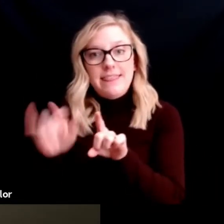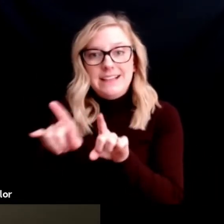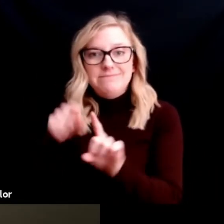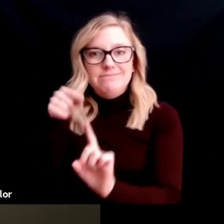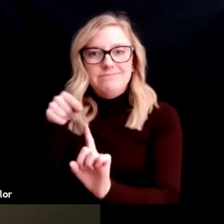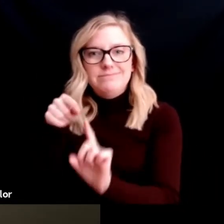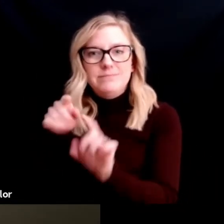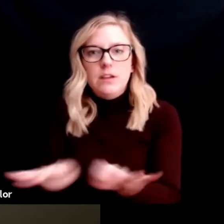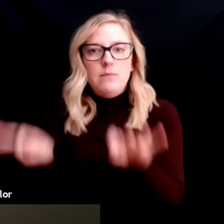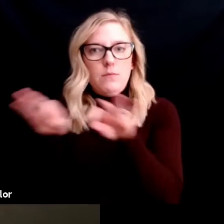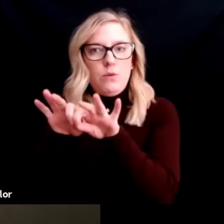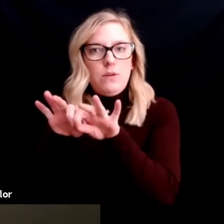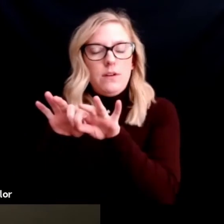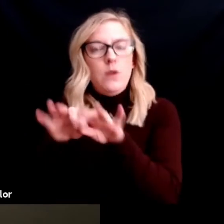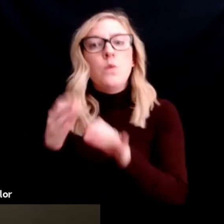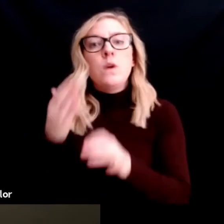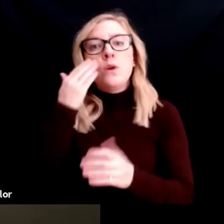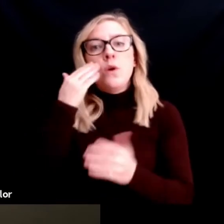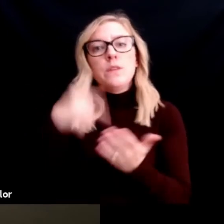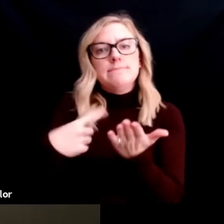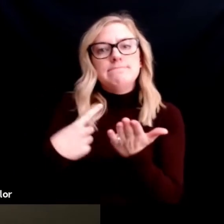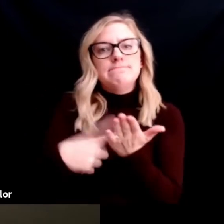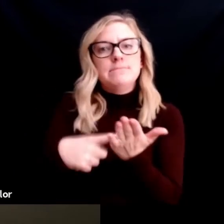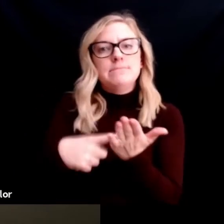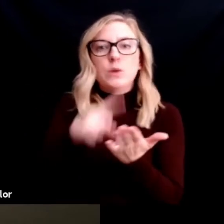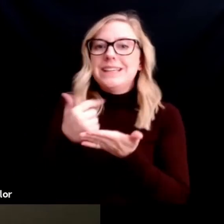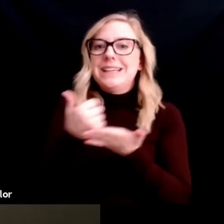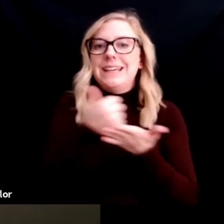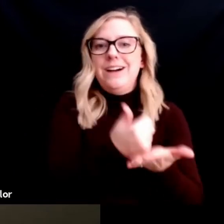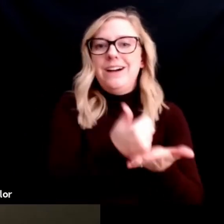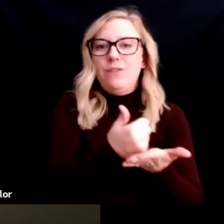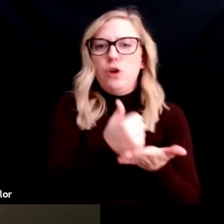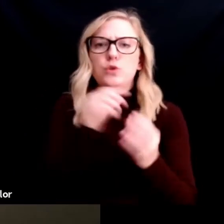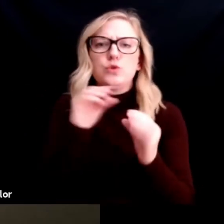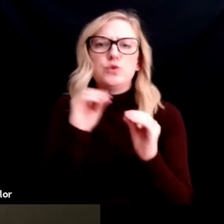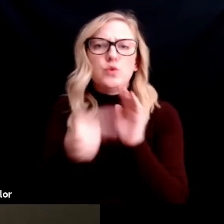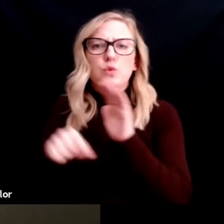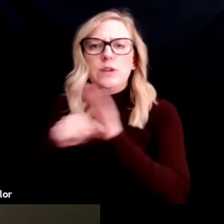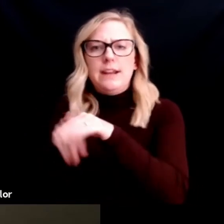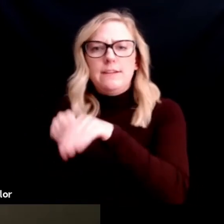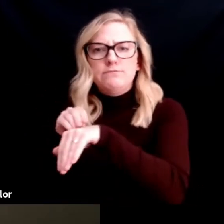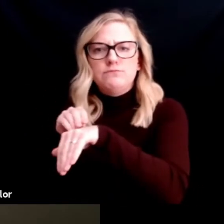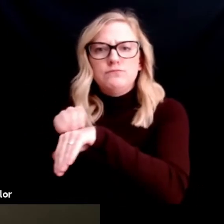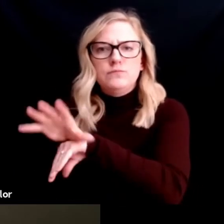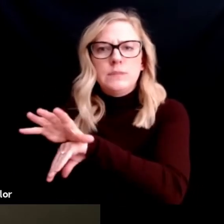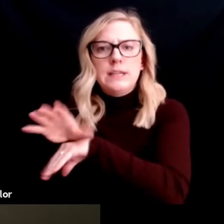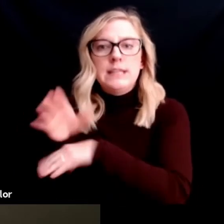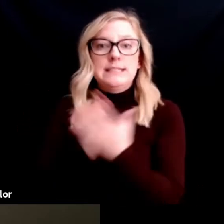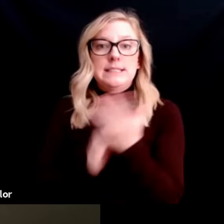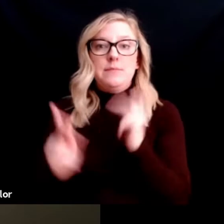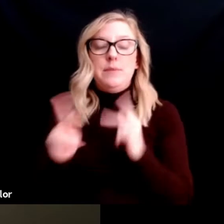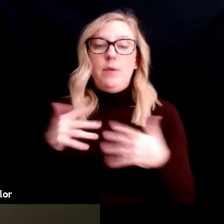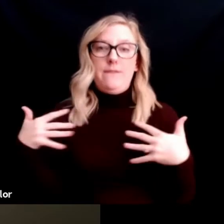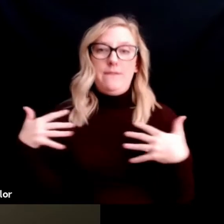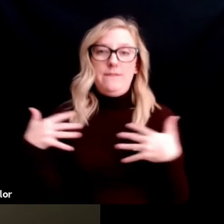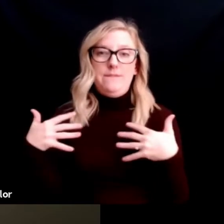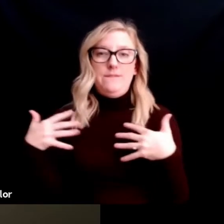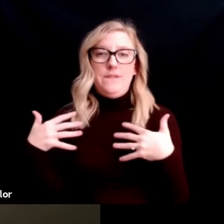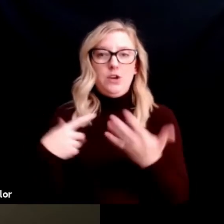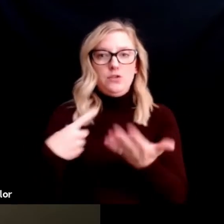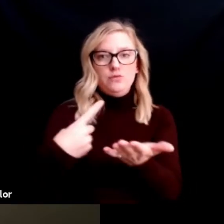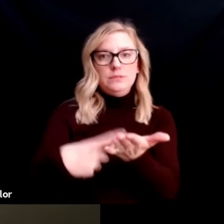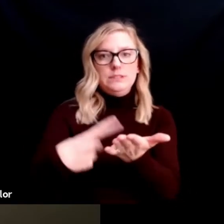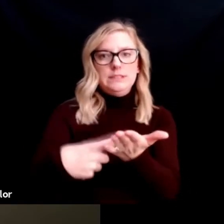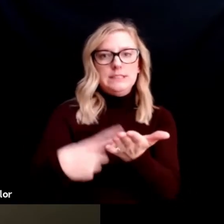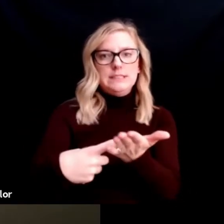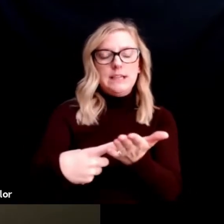conversations are truly helpful, not harmful. There is a lot of fear about these topics, but in fact, studies